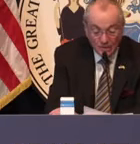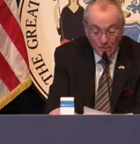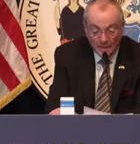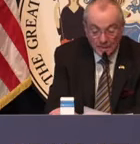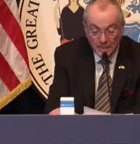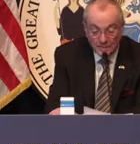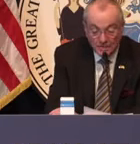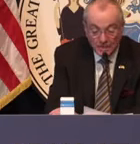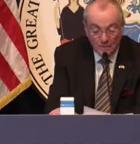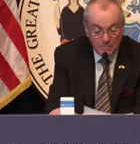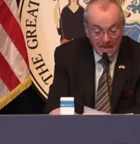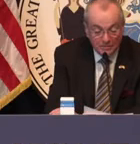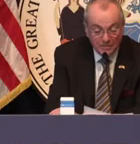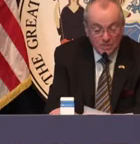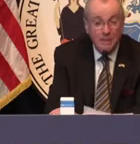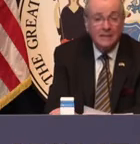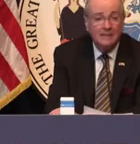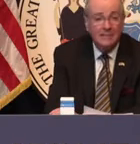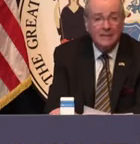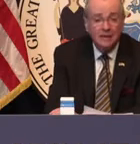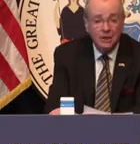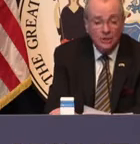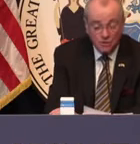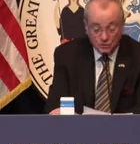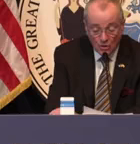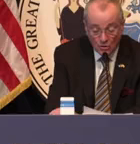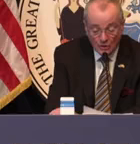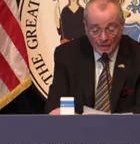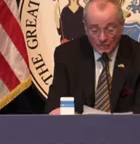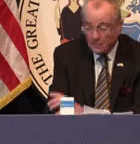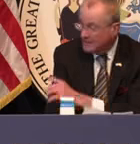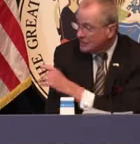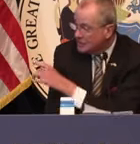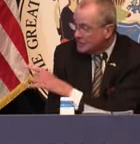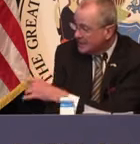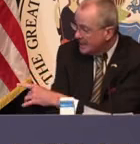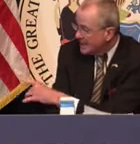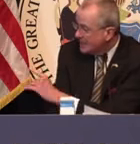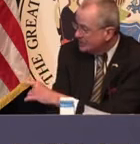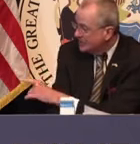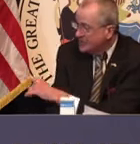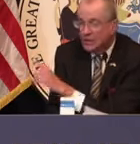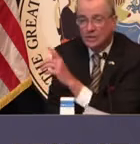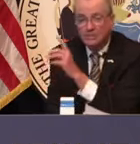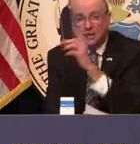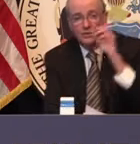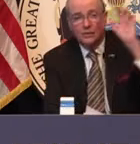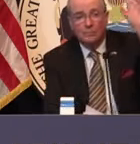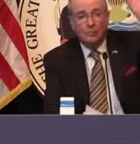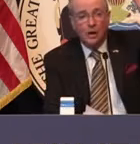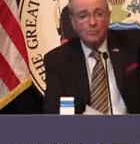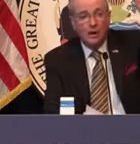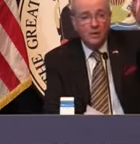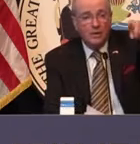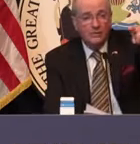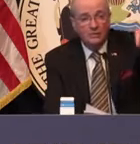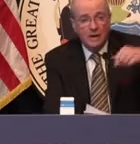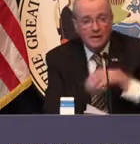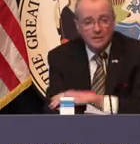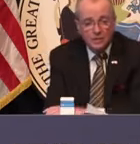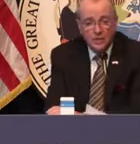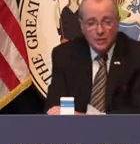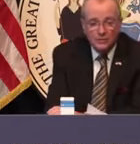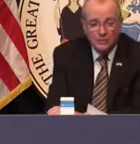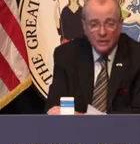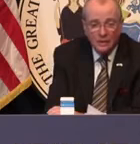together we're going to be able to come back from this pandemic stronger than ever. Judy and I yesterday talked about sort of the broad priorities,